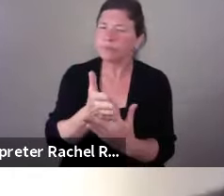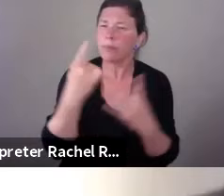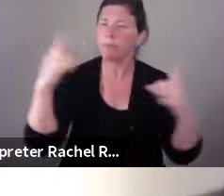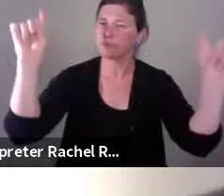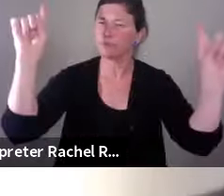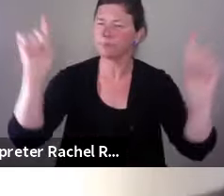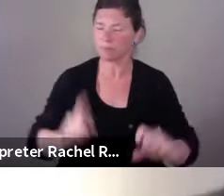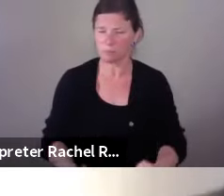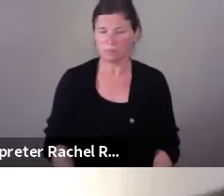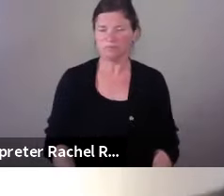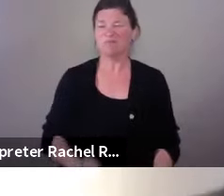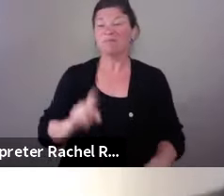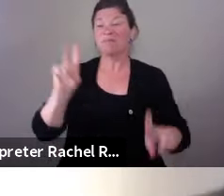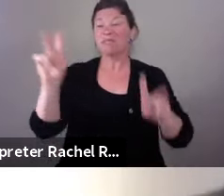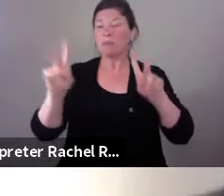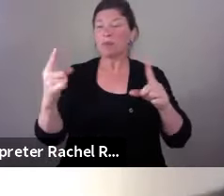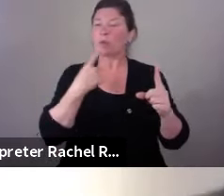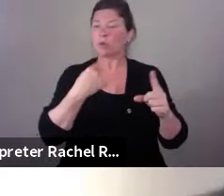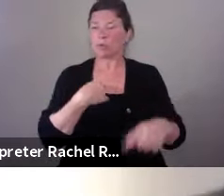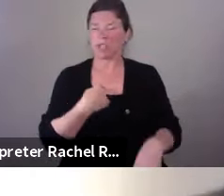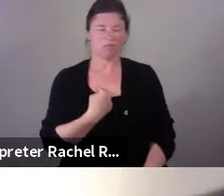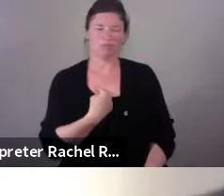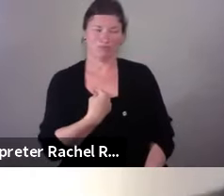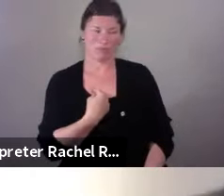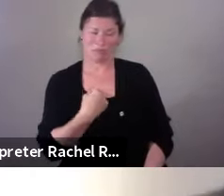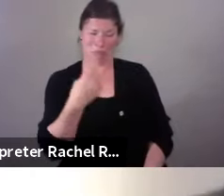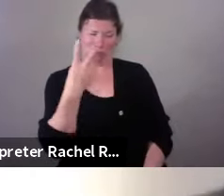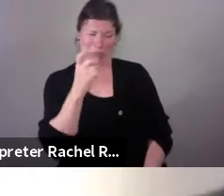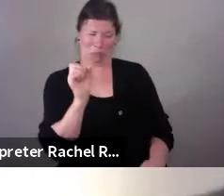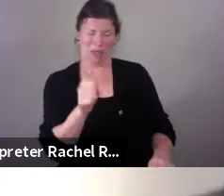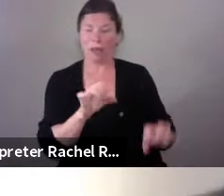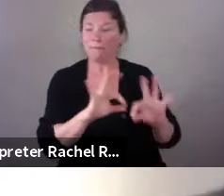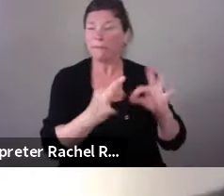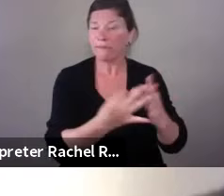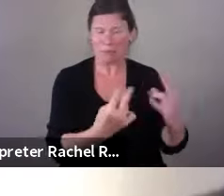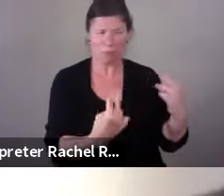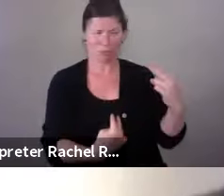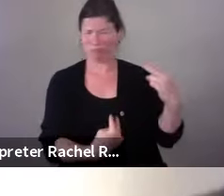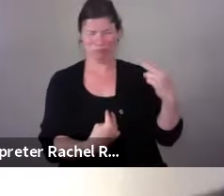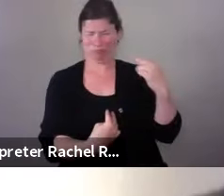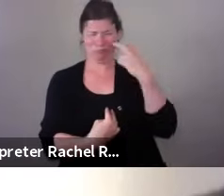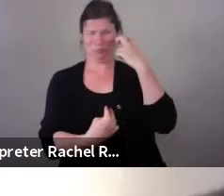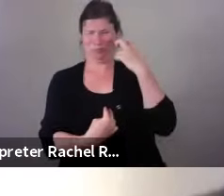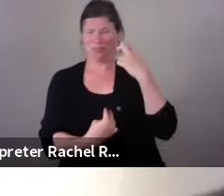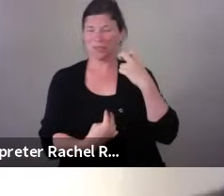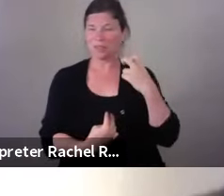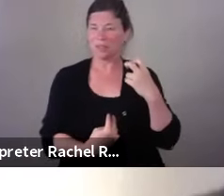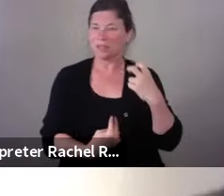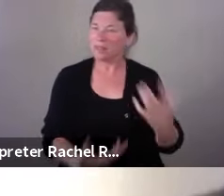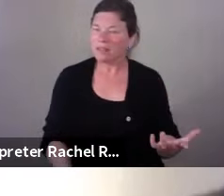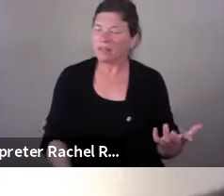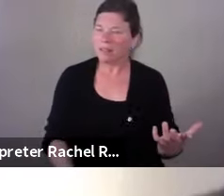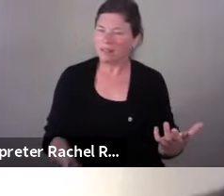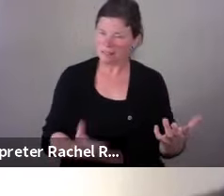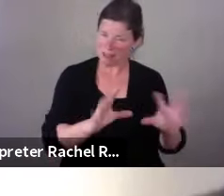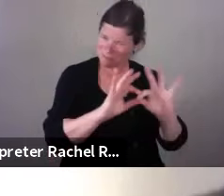people thought they weren't even sure I could do, my family included. And they're some of the more